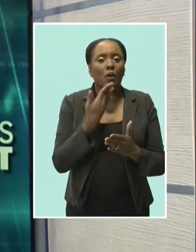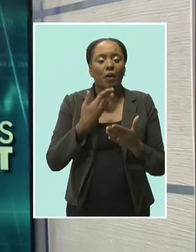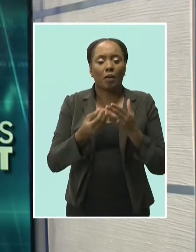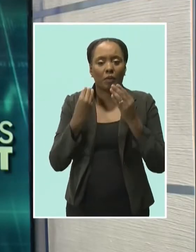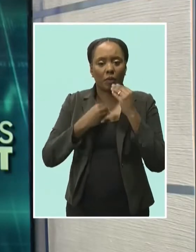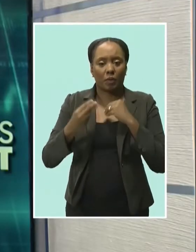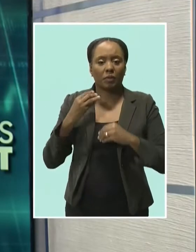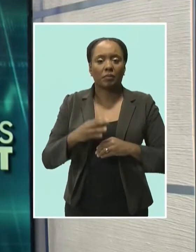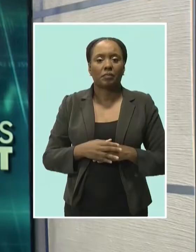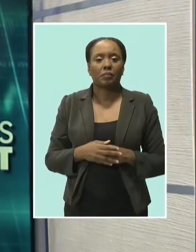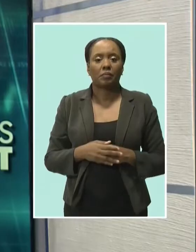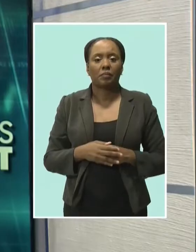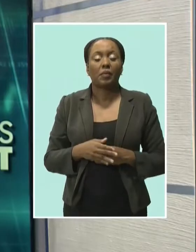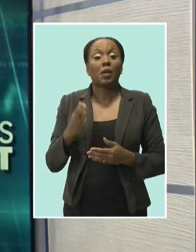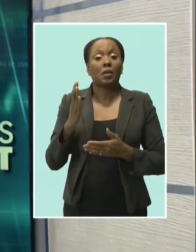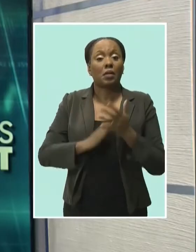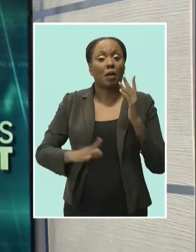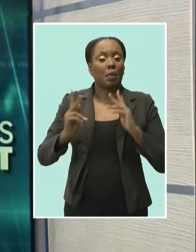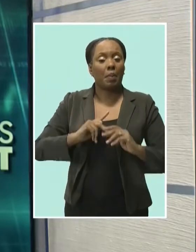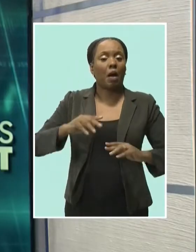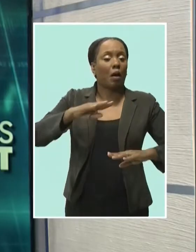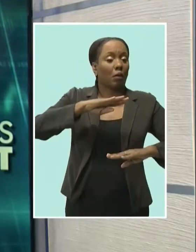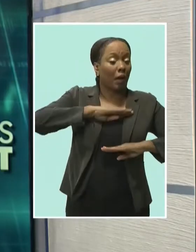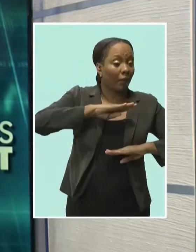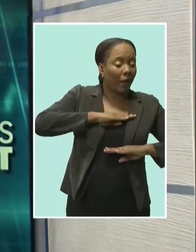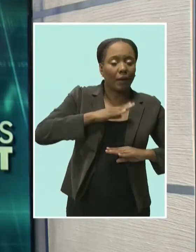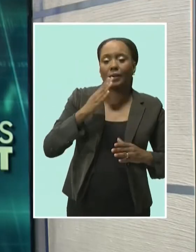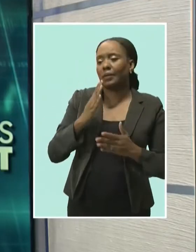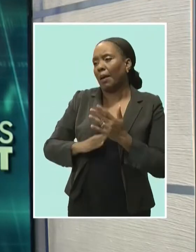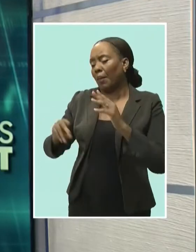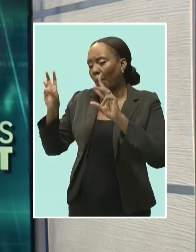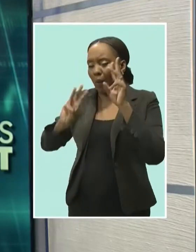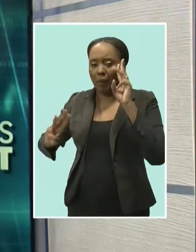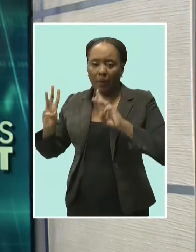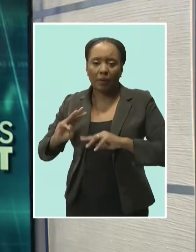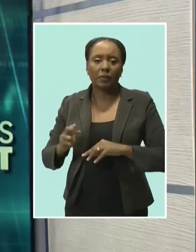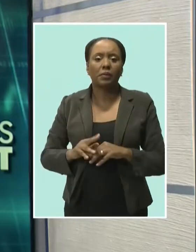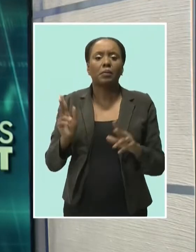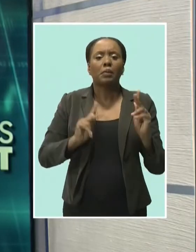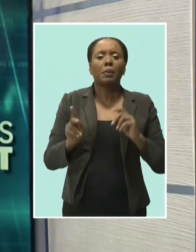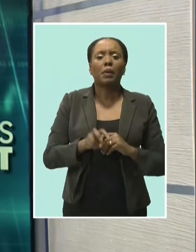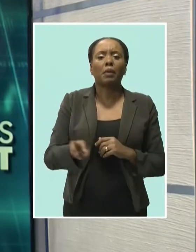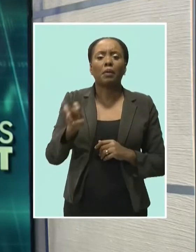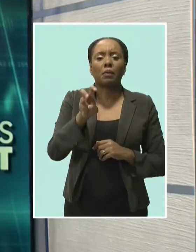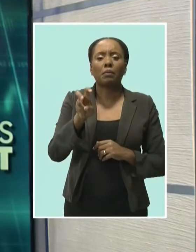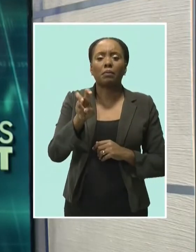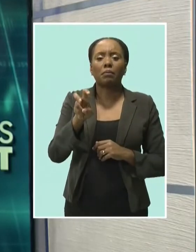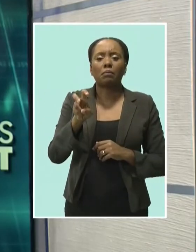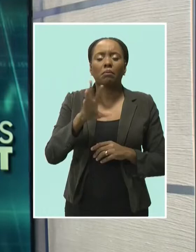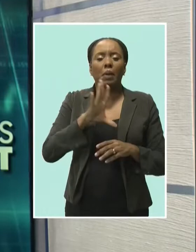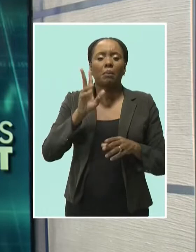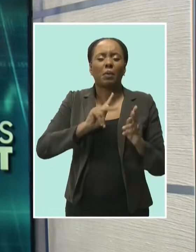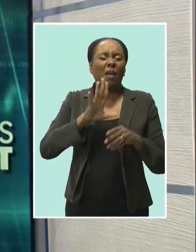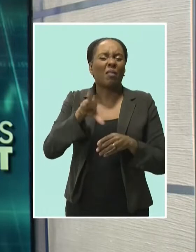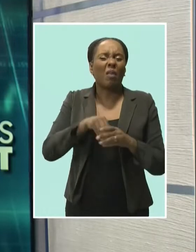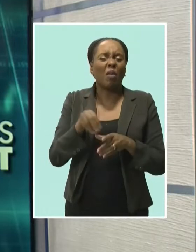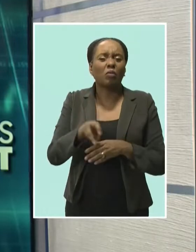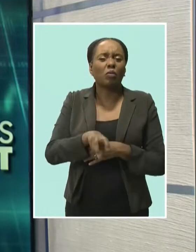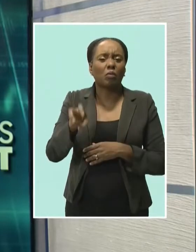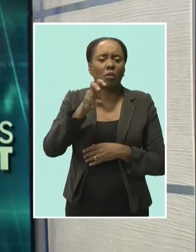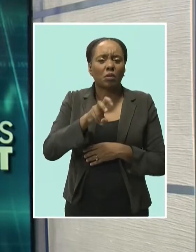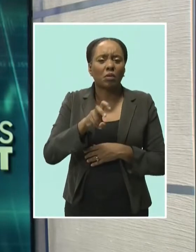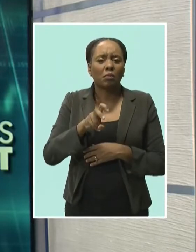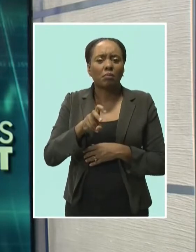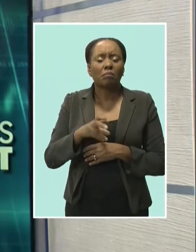Satisfaction for some, concern for others. The reactions from sections of the tourism industry as luxury cruise liners return and